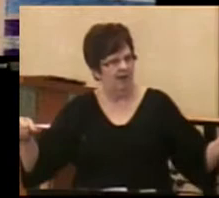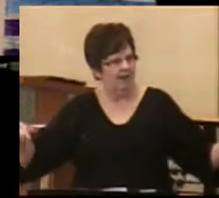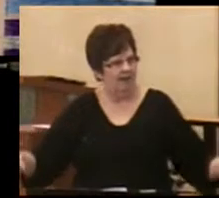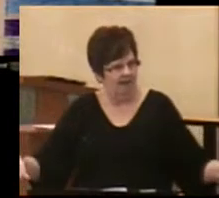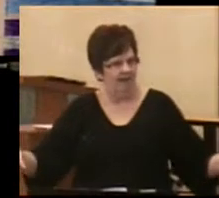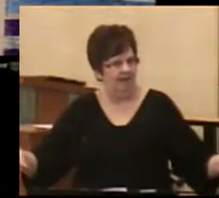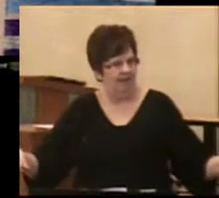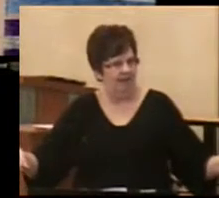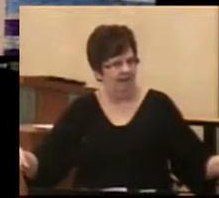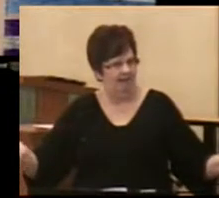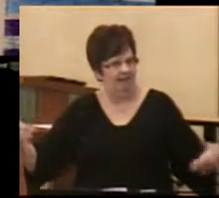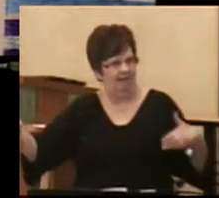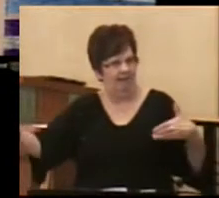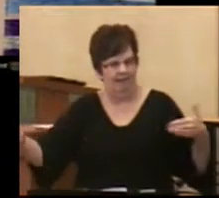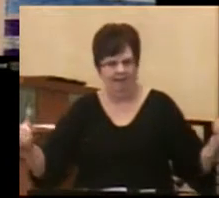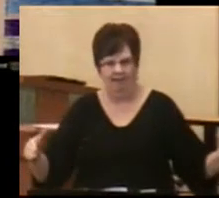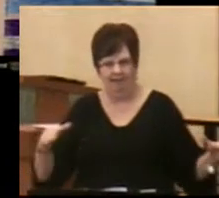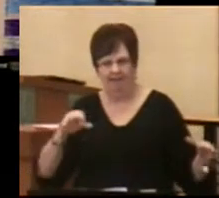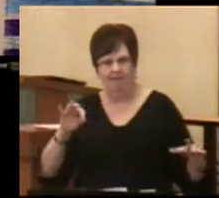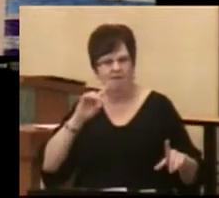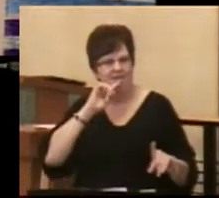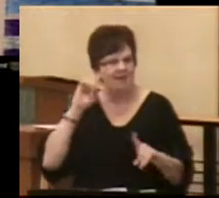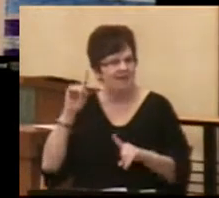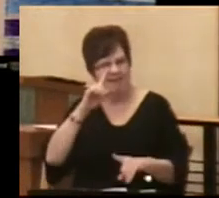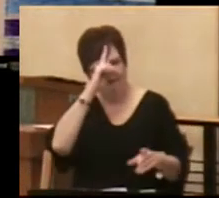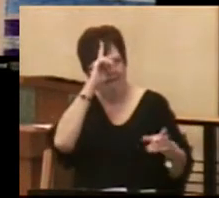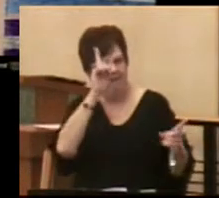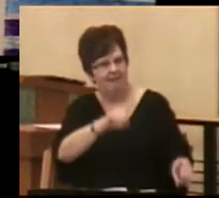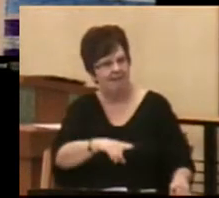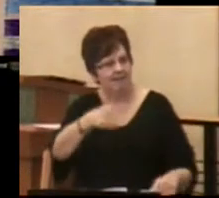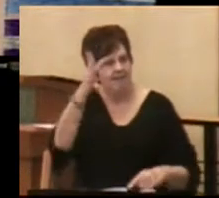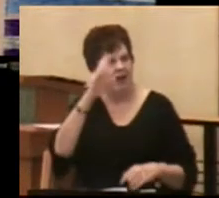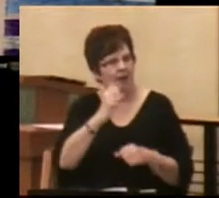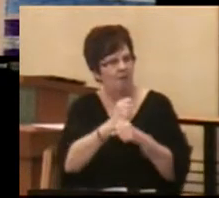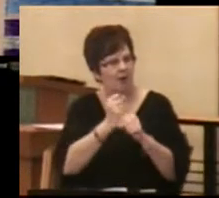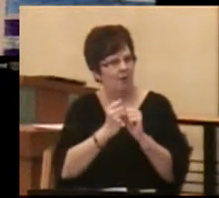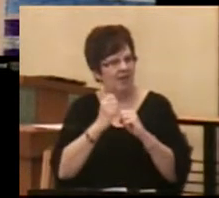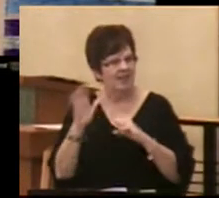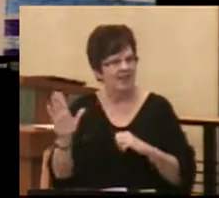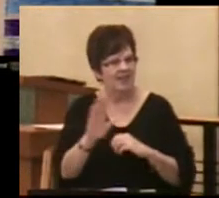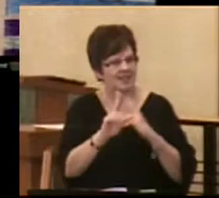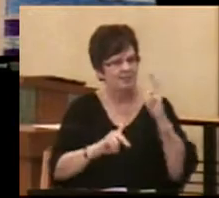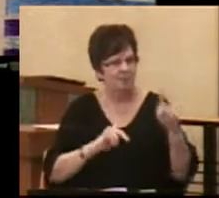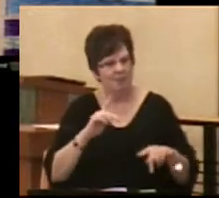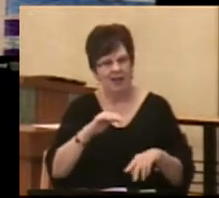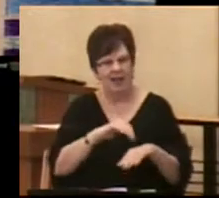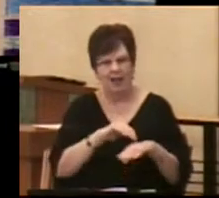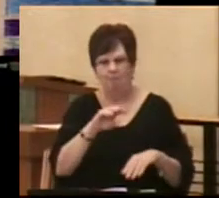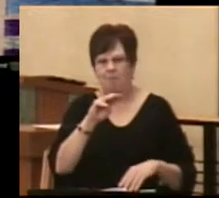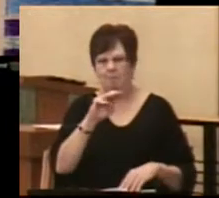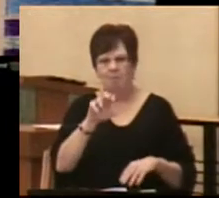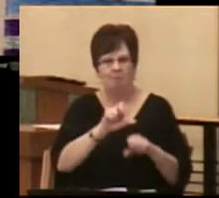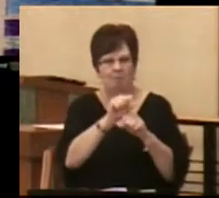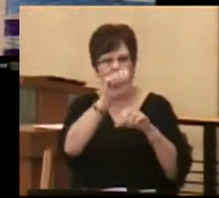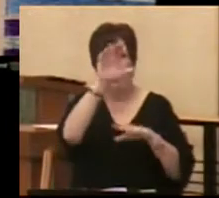a covenant that God made with His people at Mount Horeb or Mount Sinai.